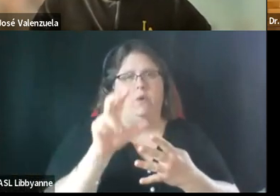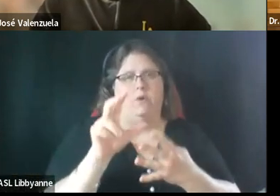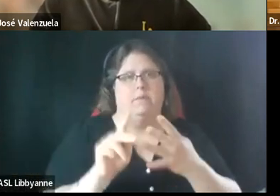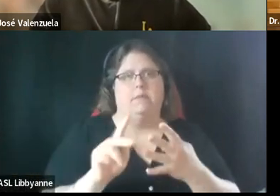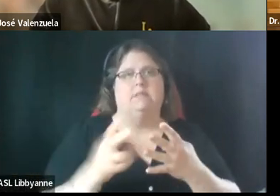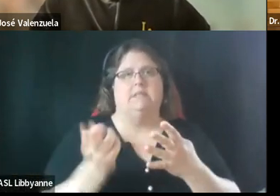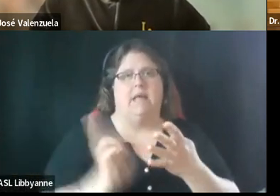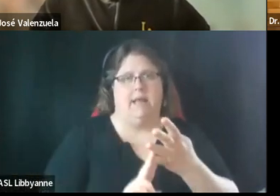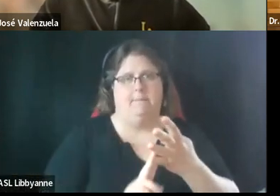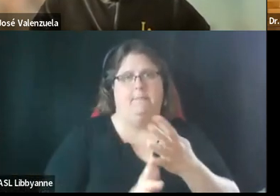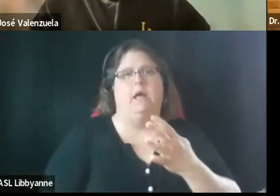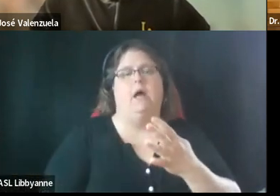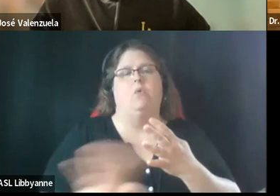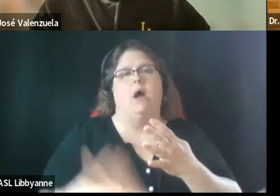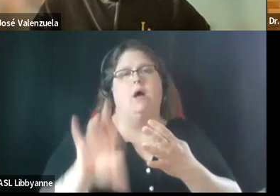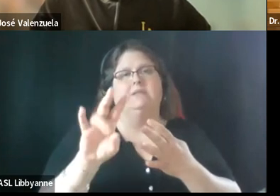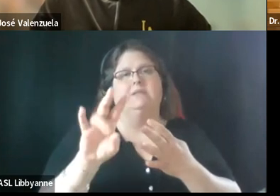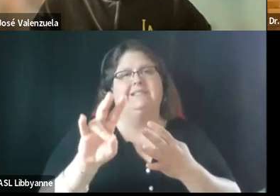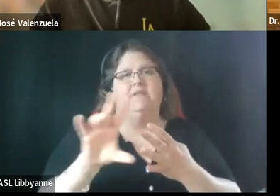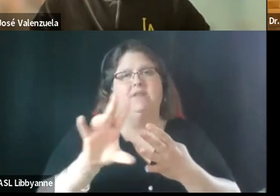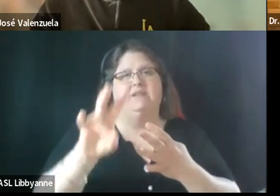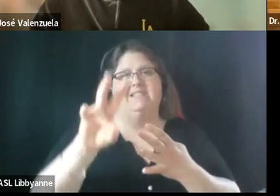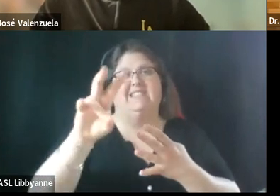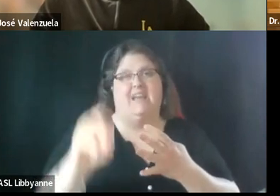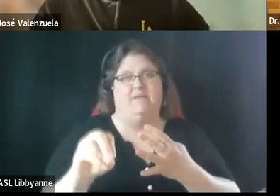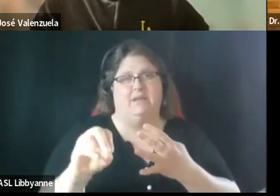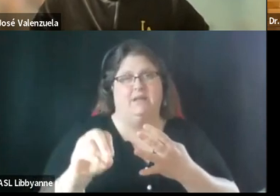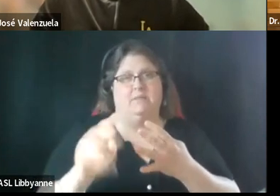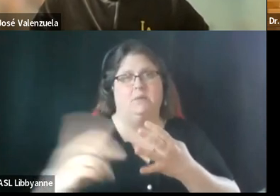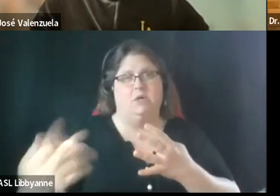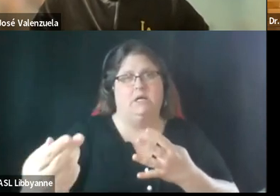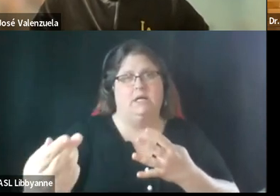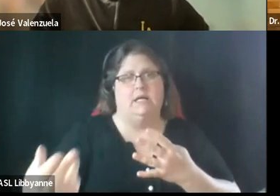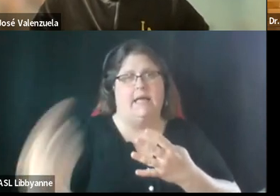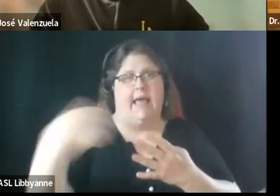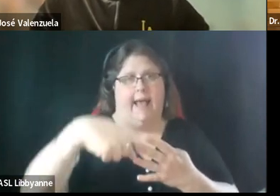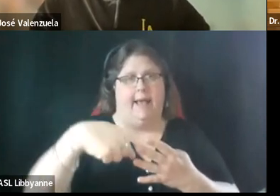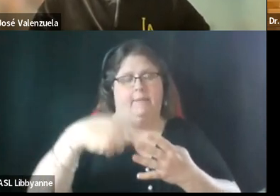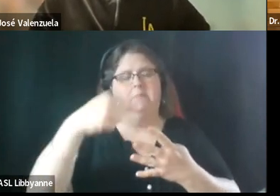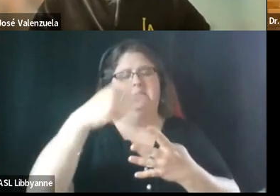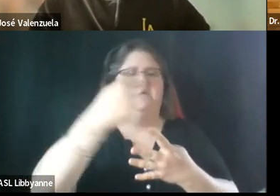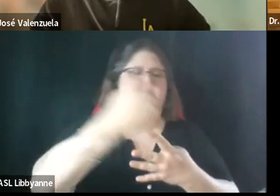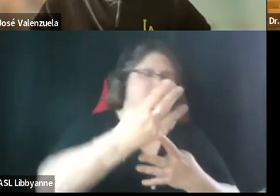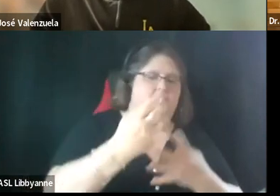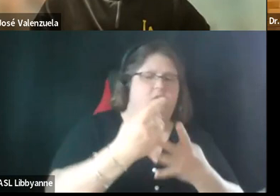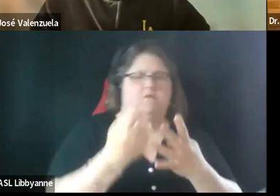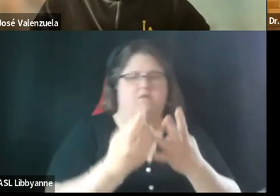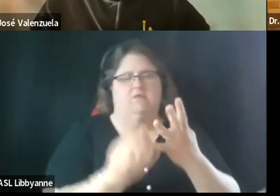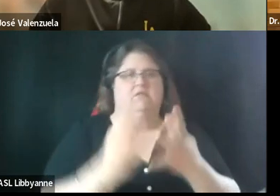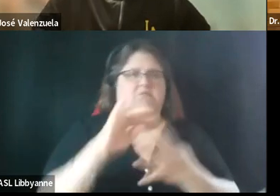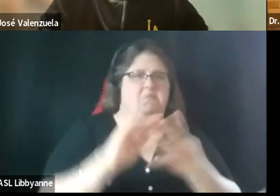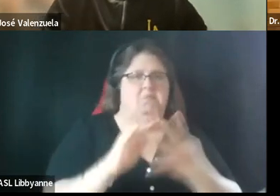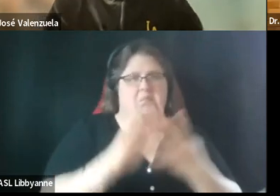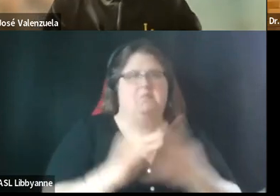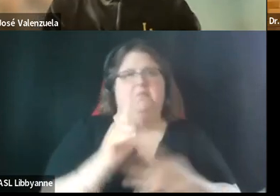770 um attendees across the four sessions and the last session was um hosted by